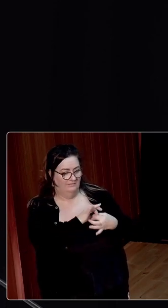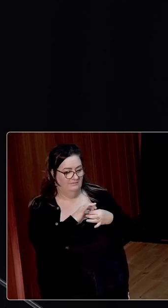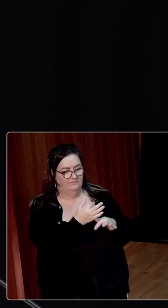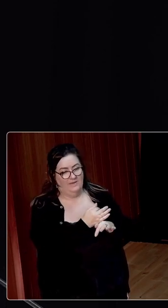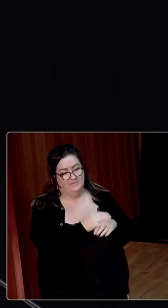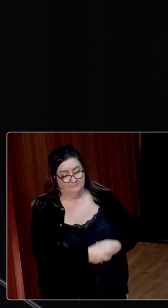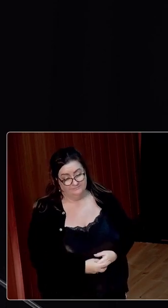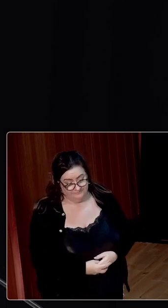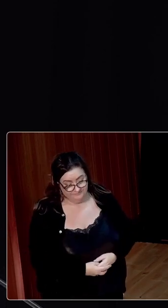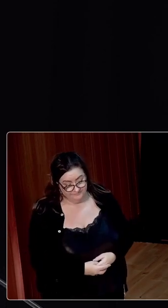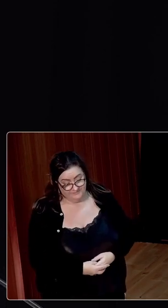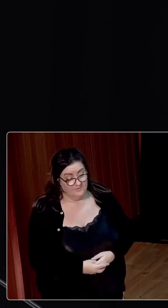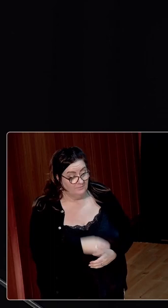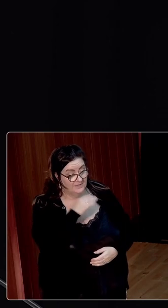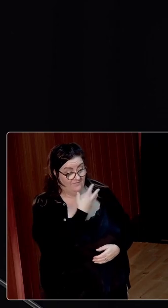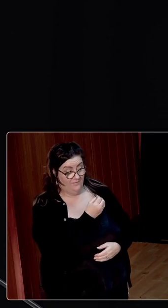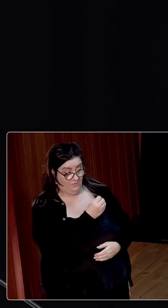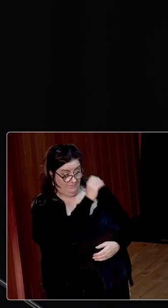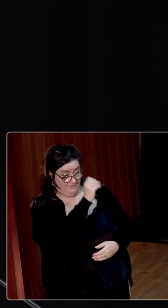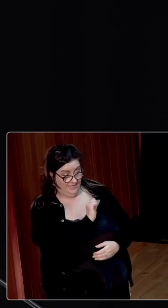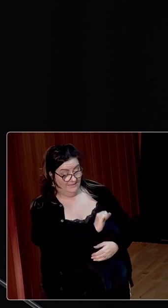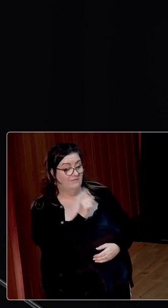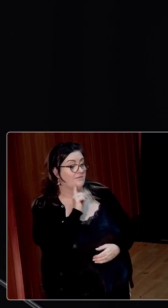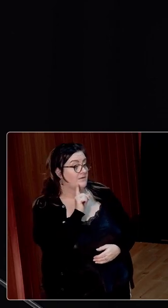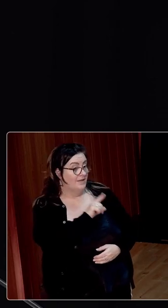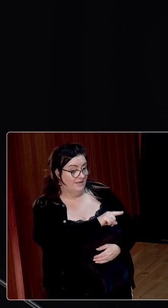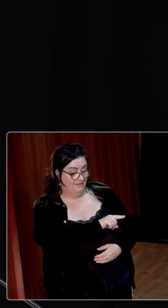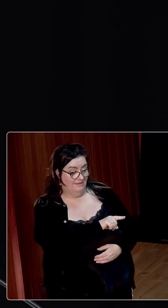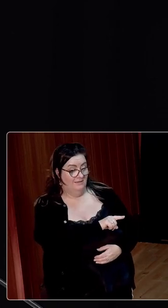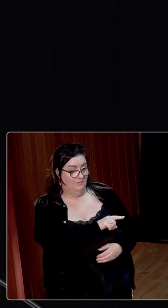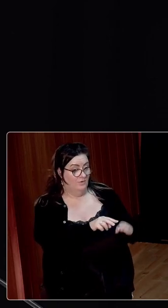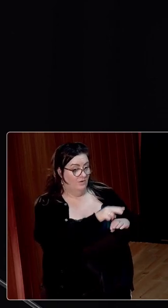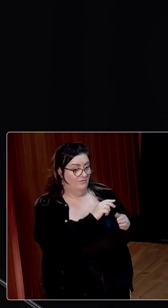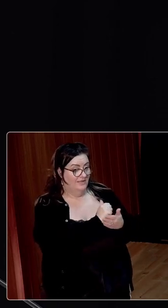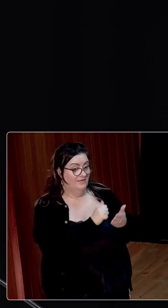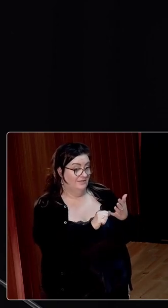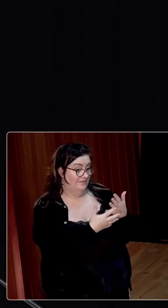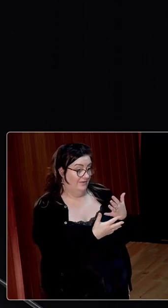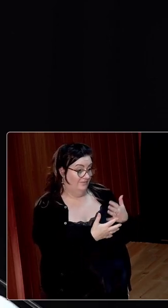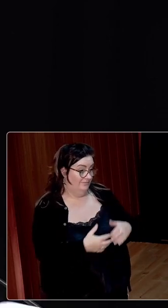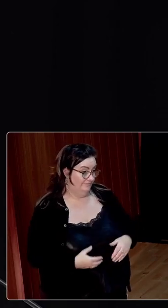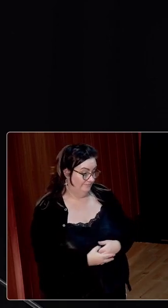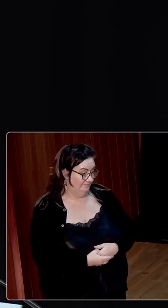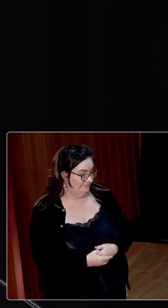And so it was that 40% of those female farmers were over the age of 65.